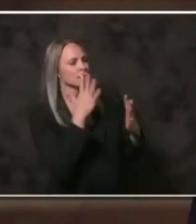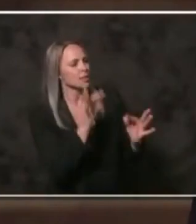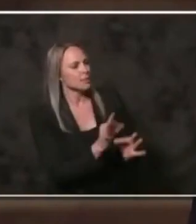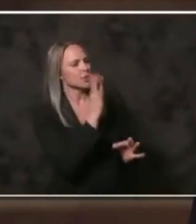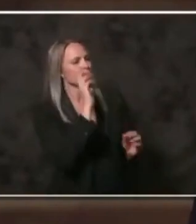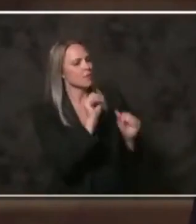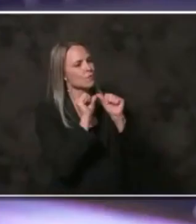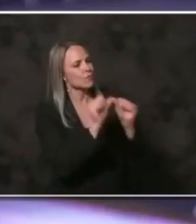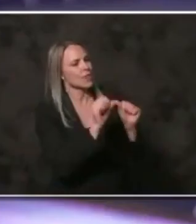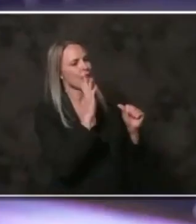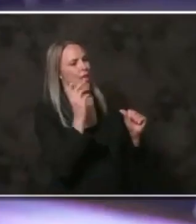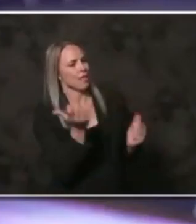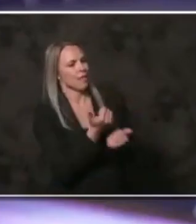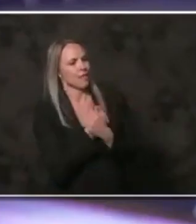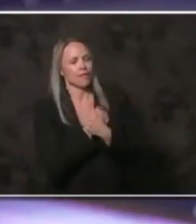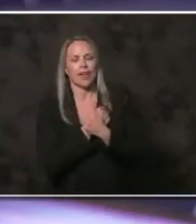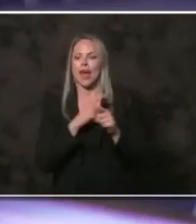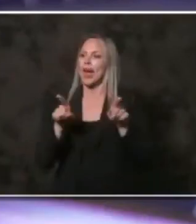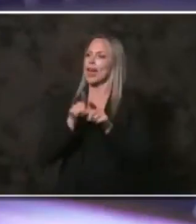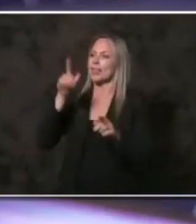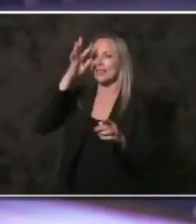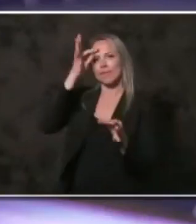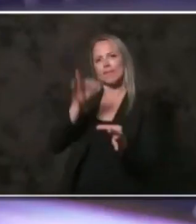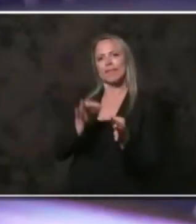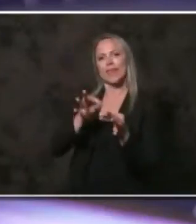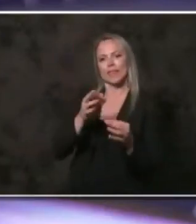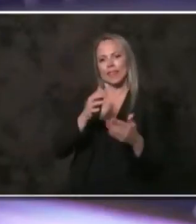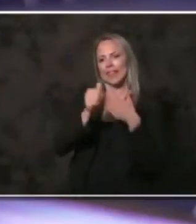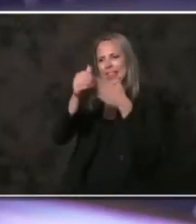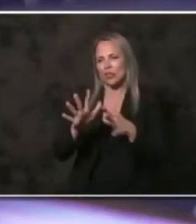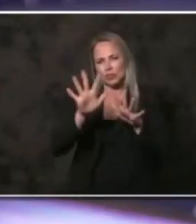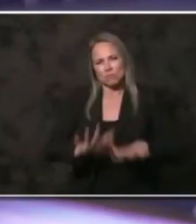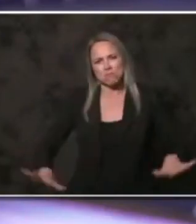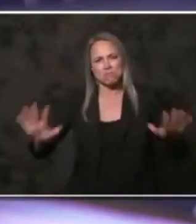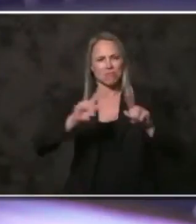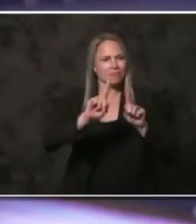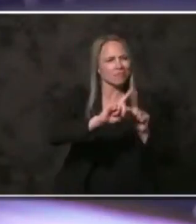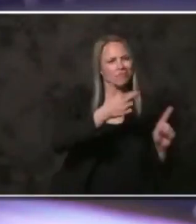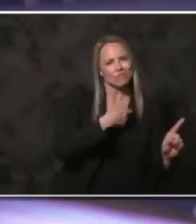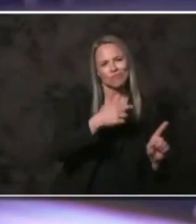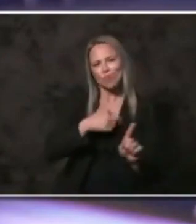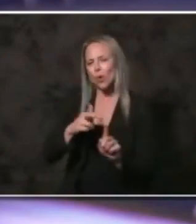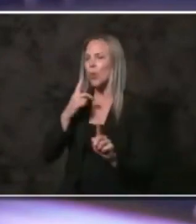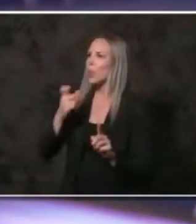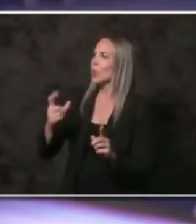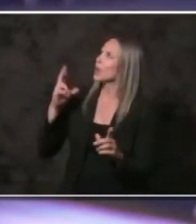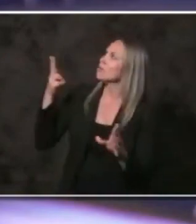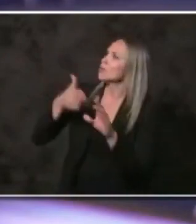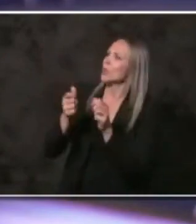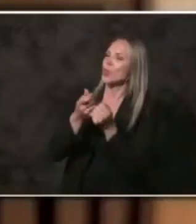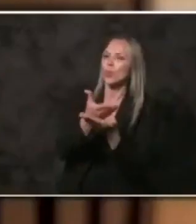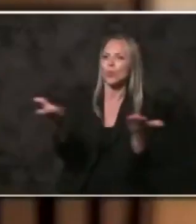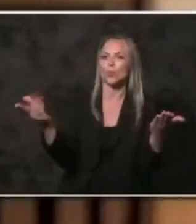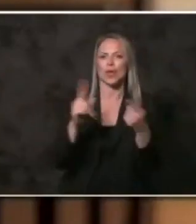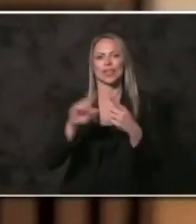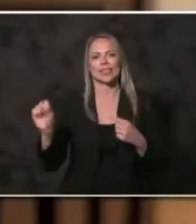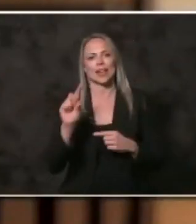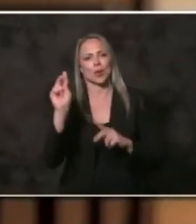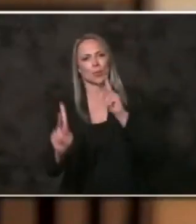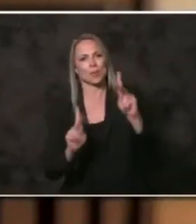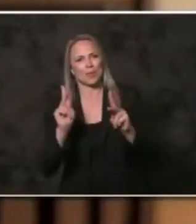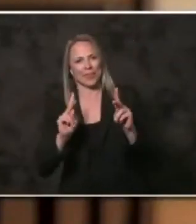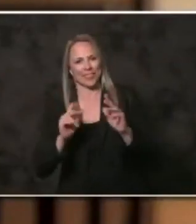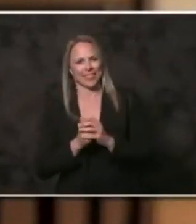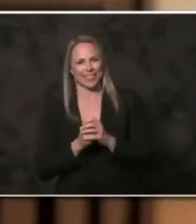resilience and love. As faith leaders across traditions, we join you and the good people of San Diego County to bring